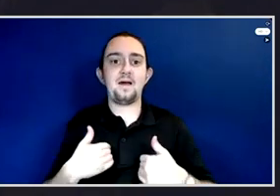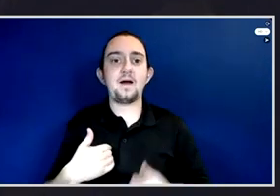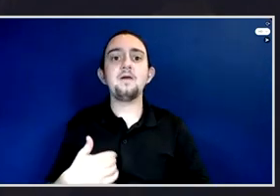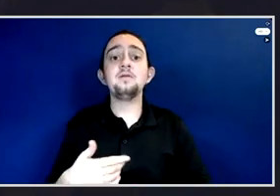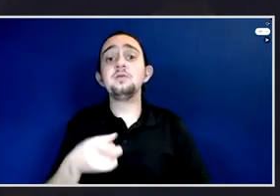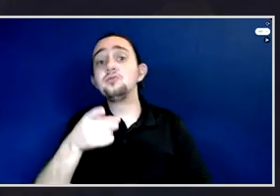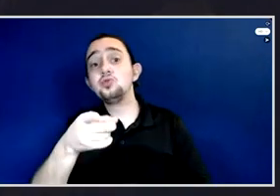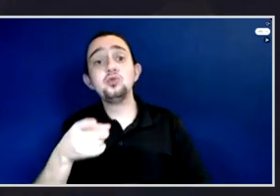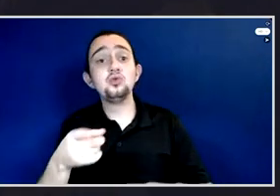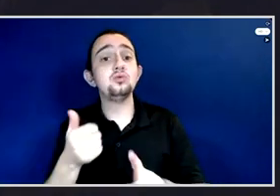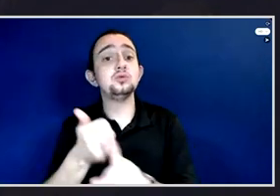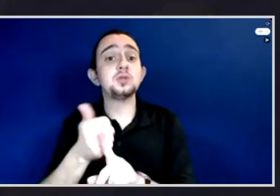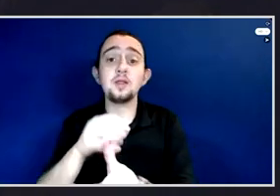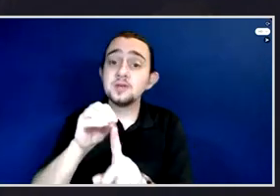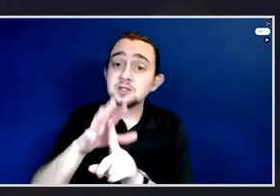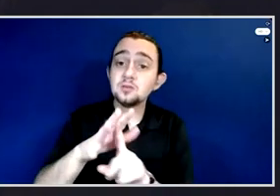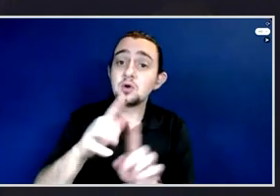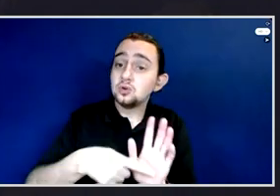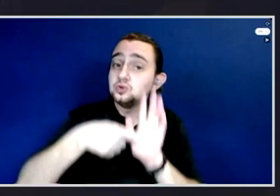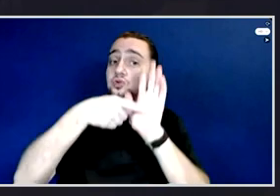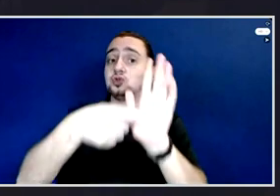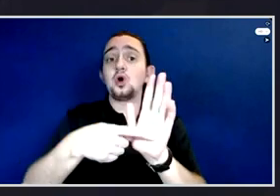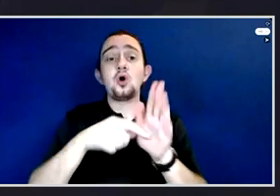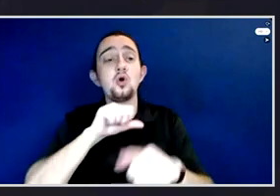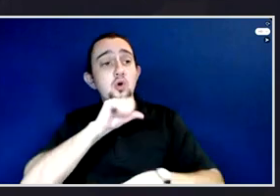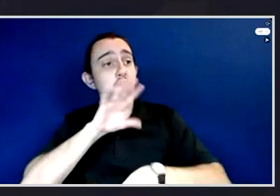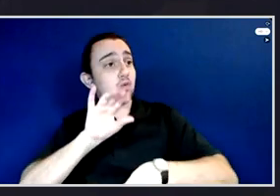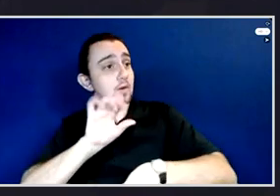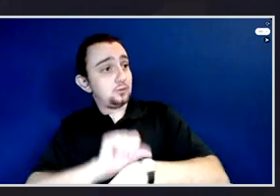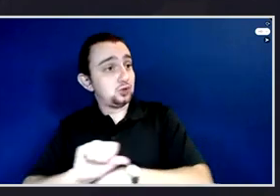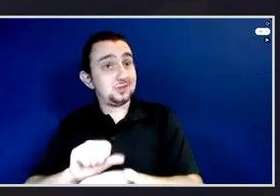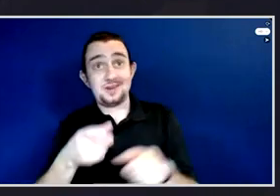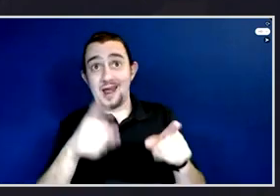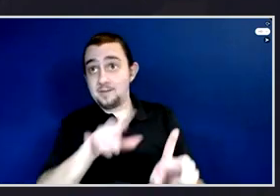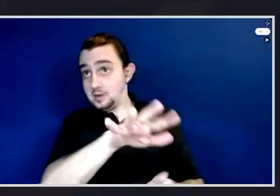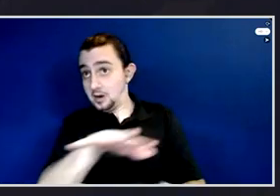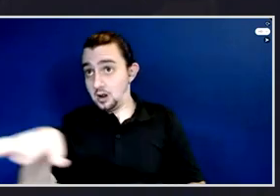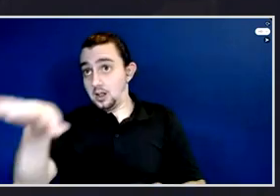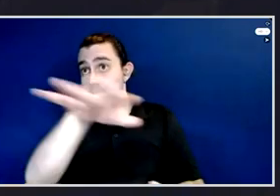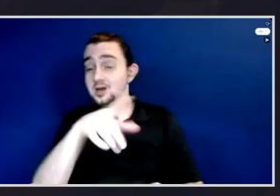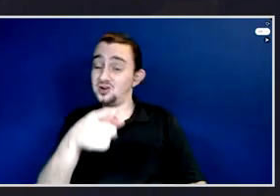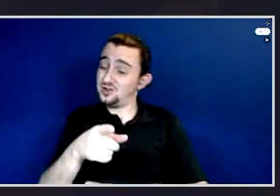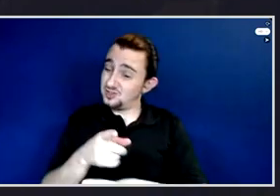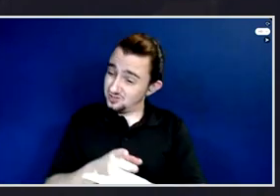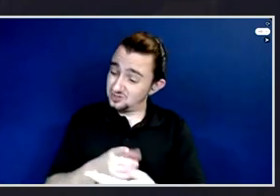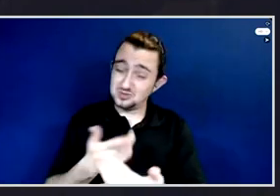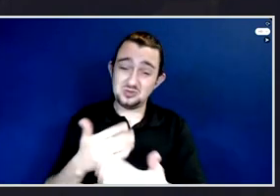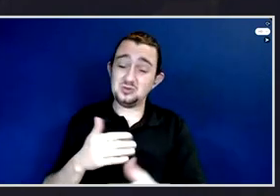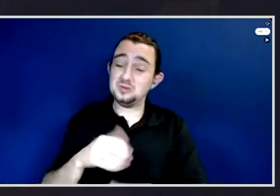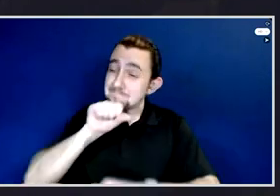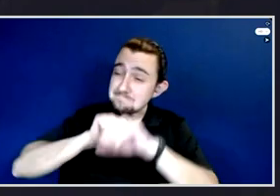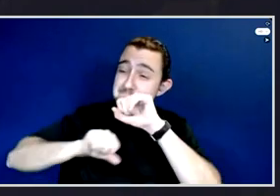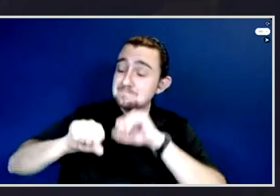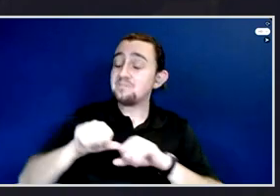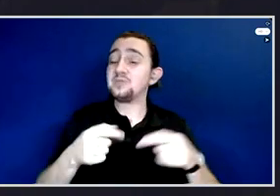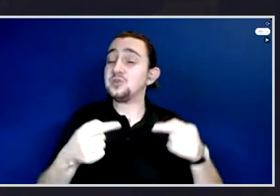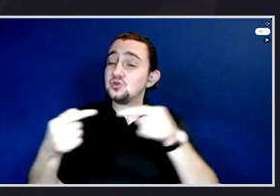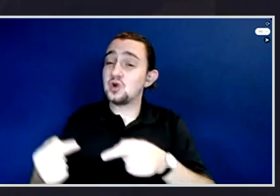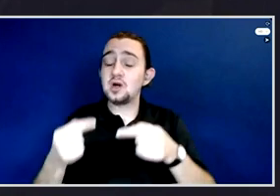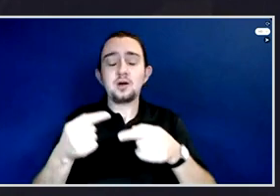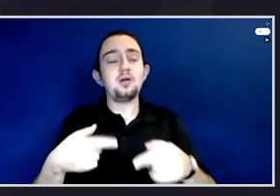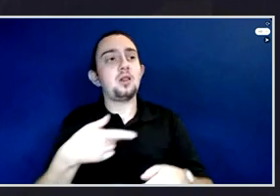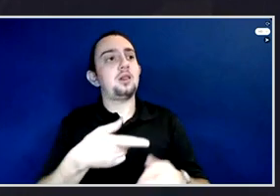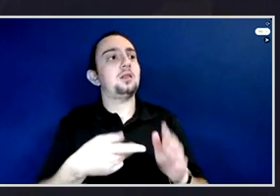are getting into difficulty, the fact that there is a strong community there to support them makes a big difference. I need the support.